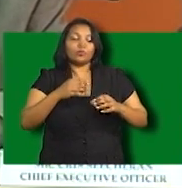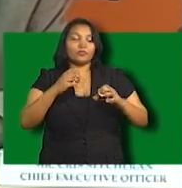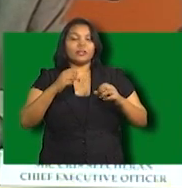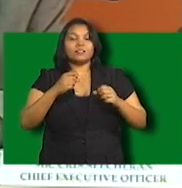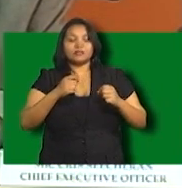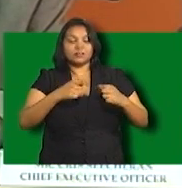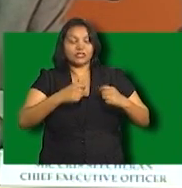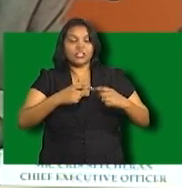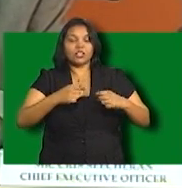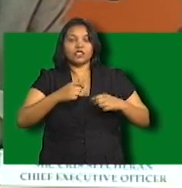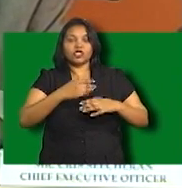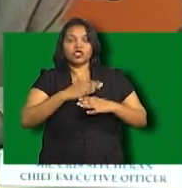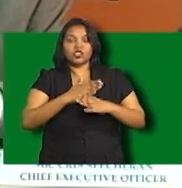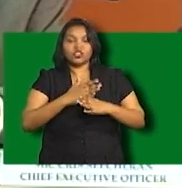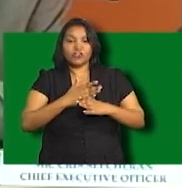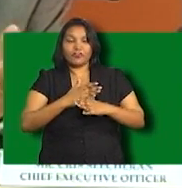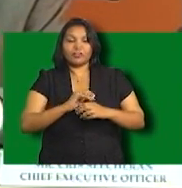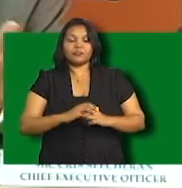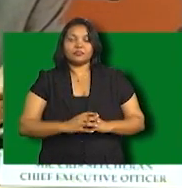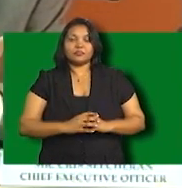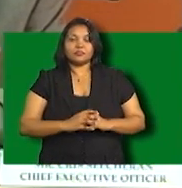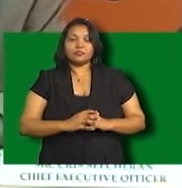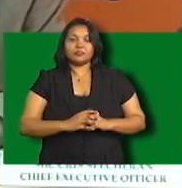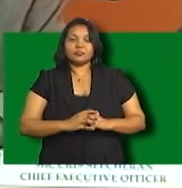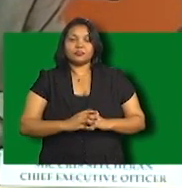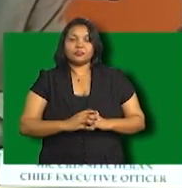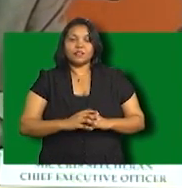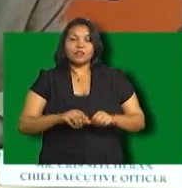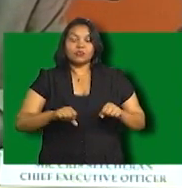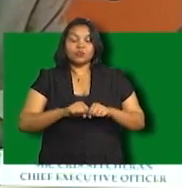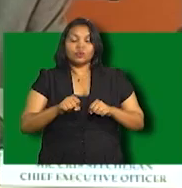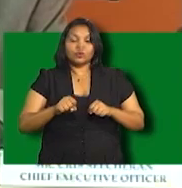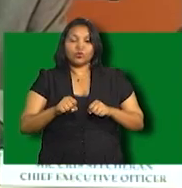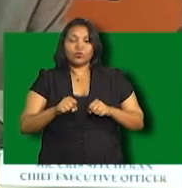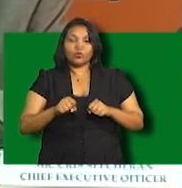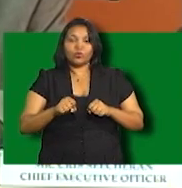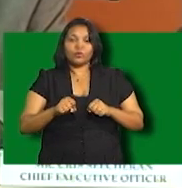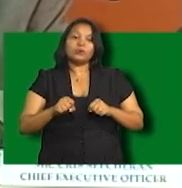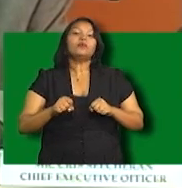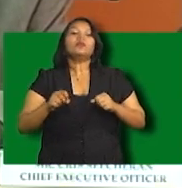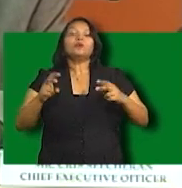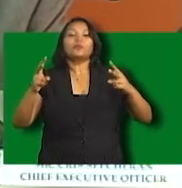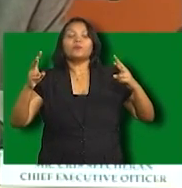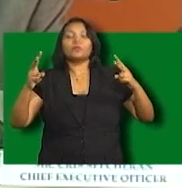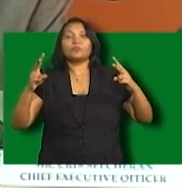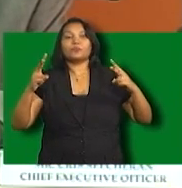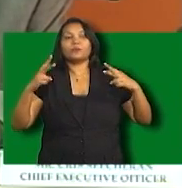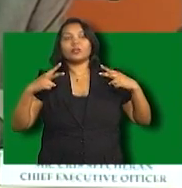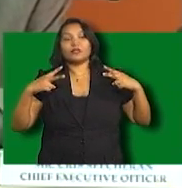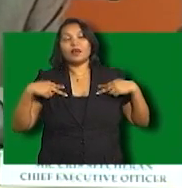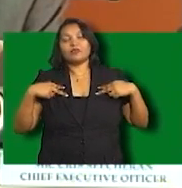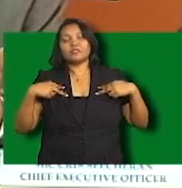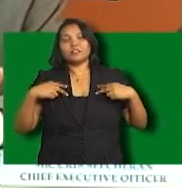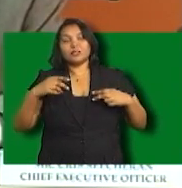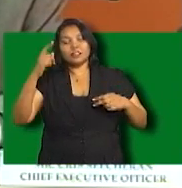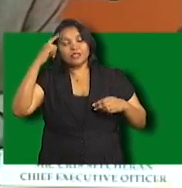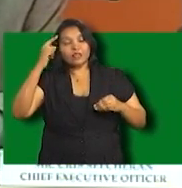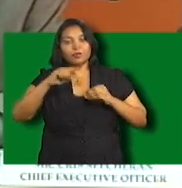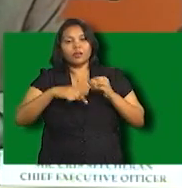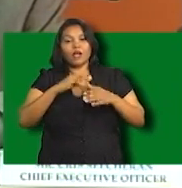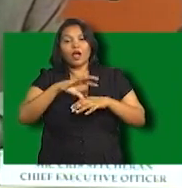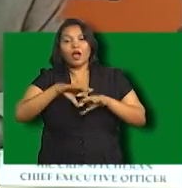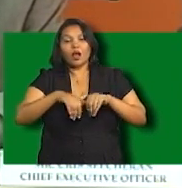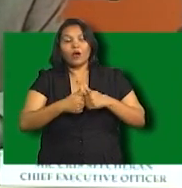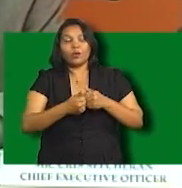the current framework in which broadcasters operate, and I mentioned that point, where they own a